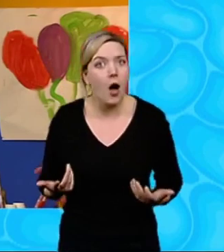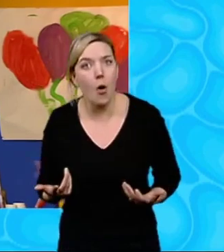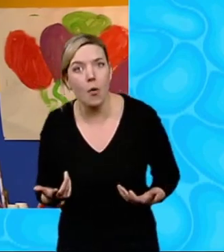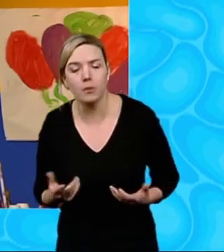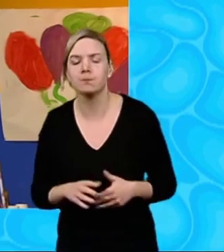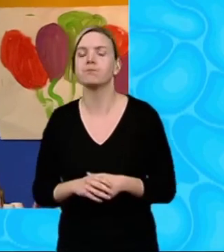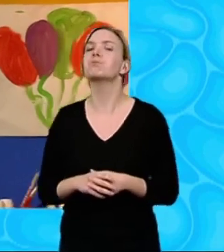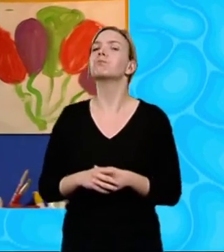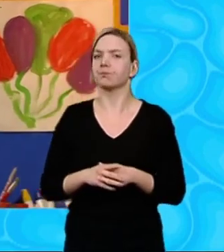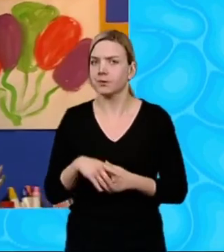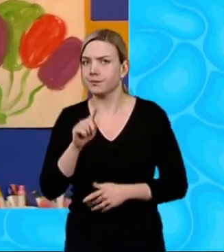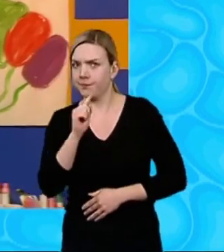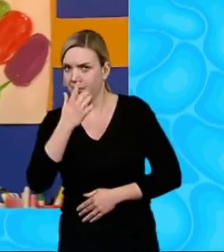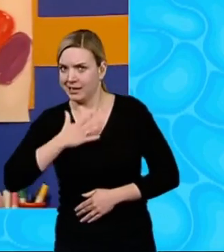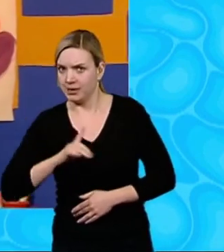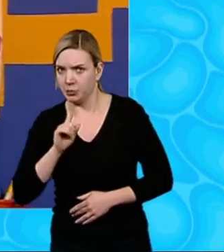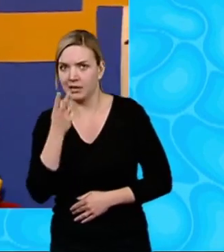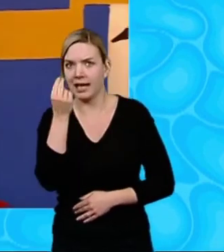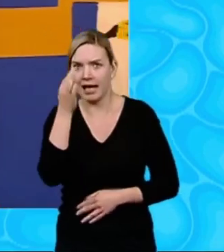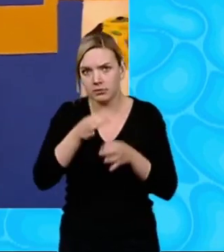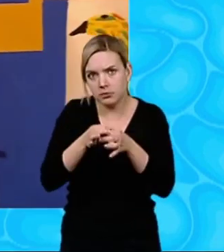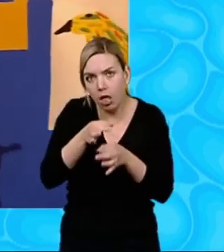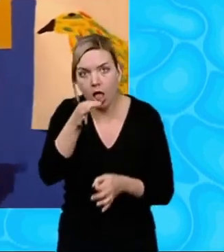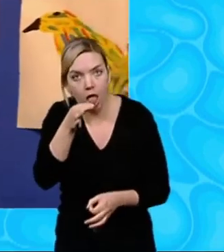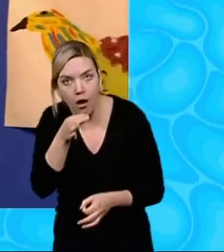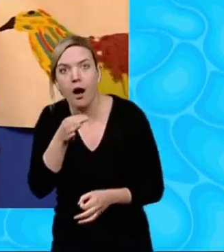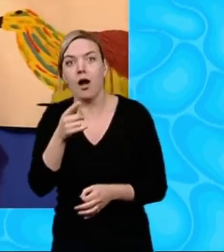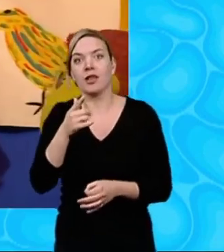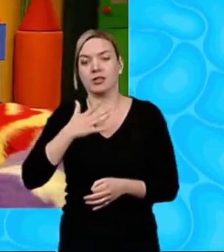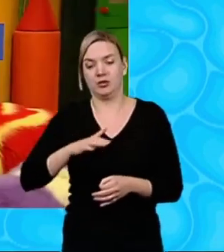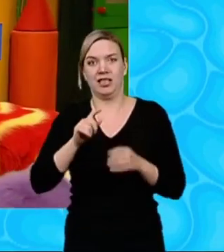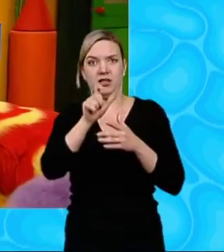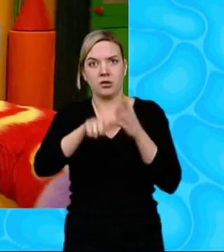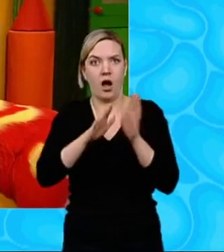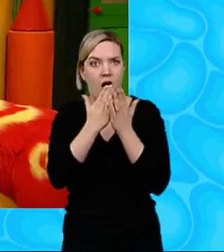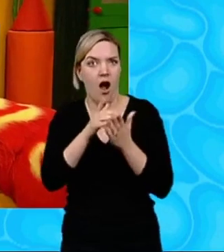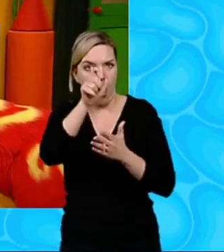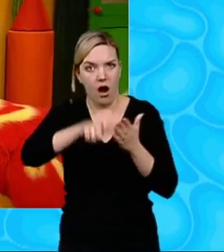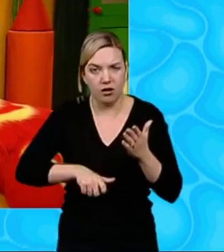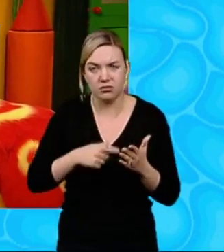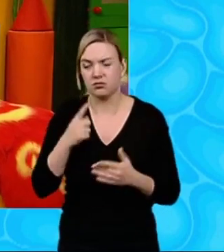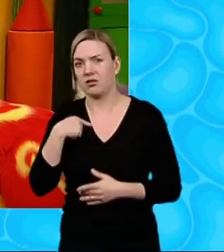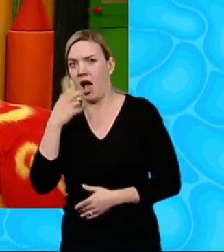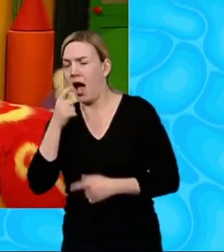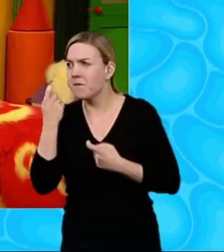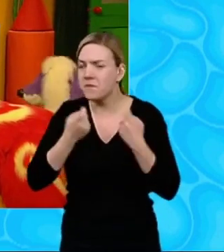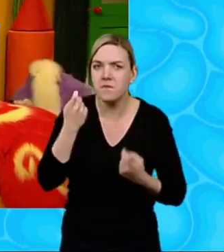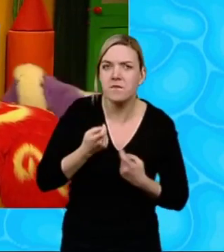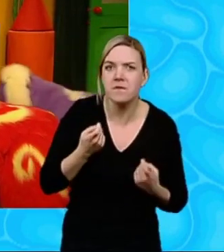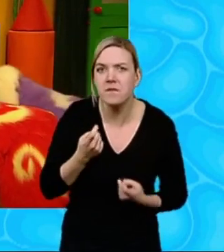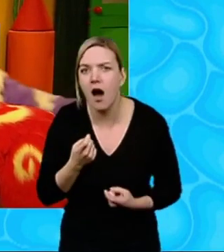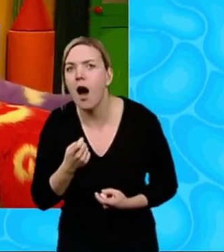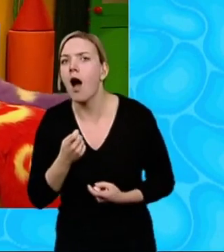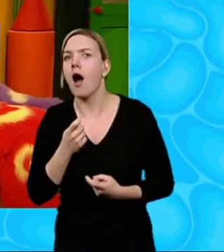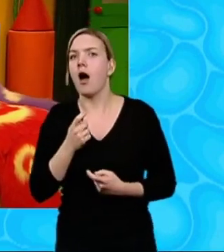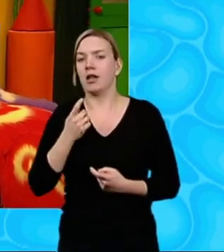yes, well, first of all, you need a candle, yes You need then, well, you need a piece of card Yeah I think I've got some here, look, yes And then, er, what you